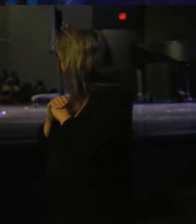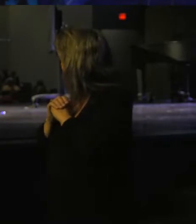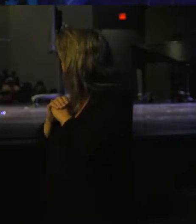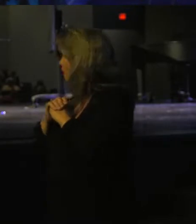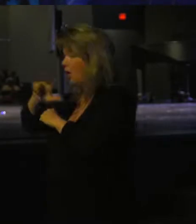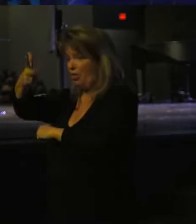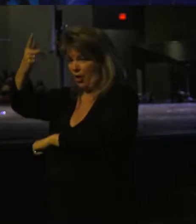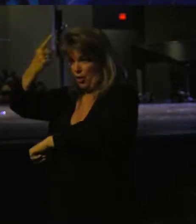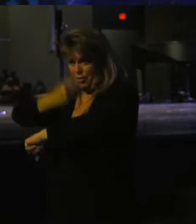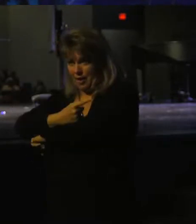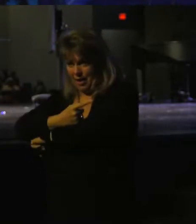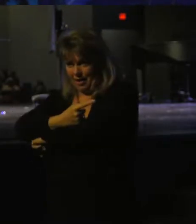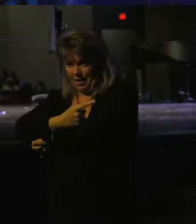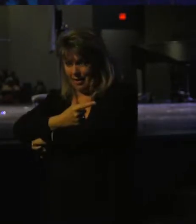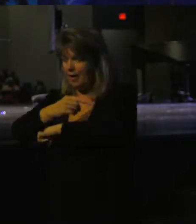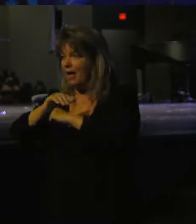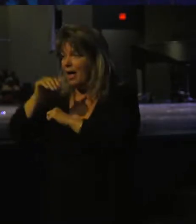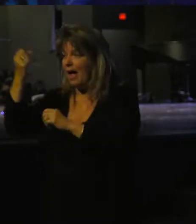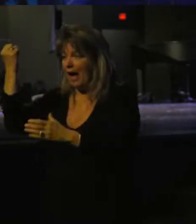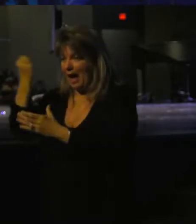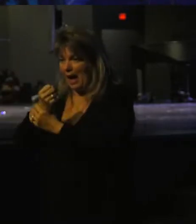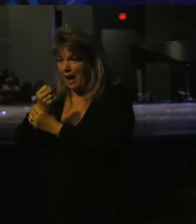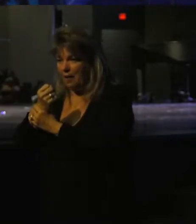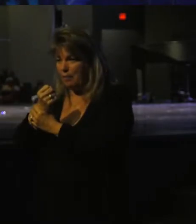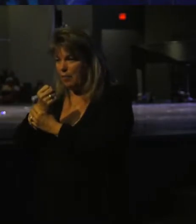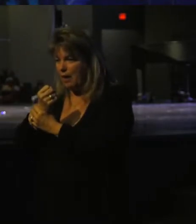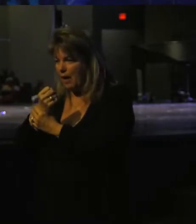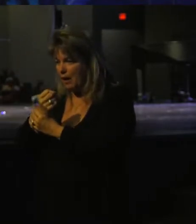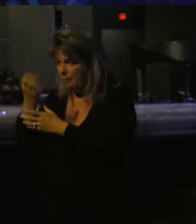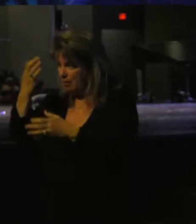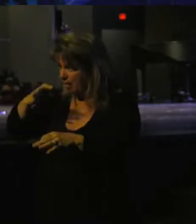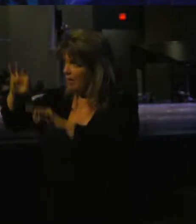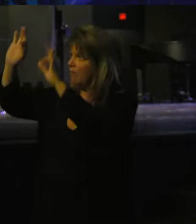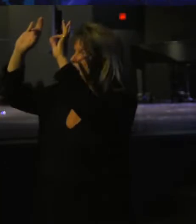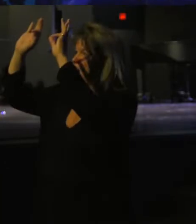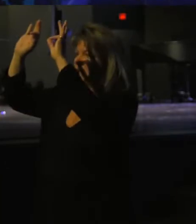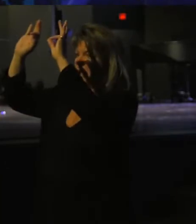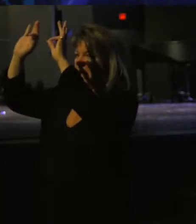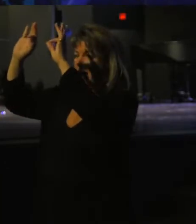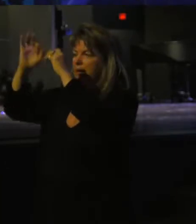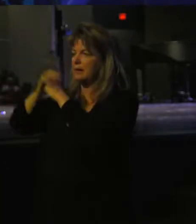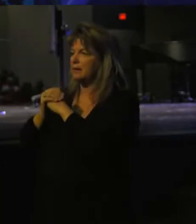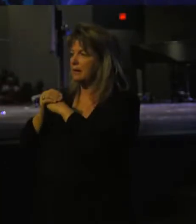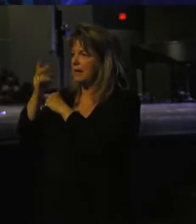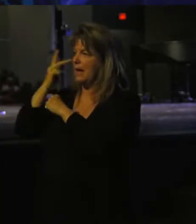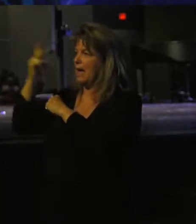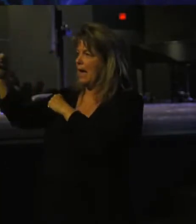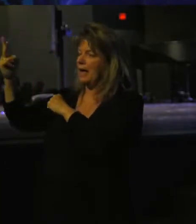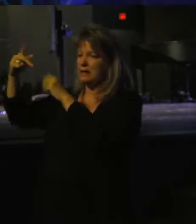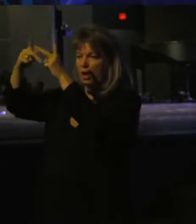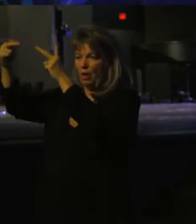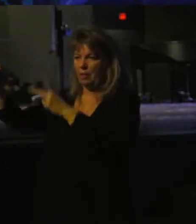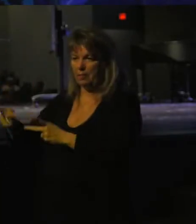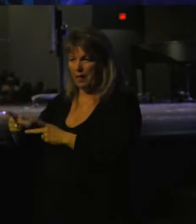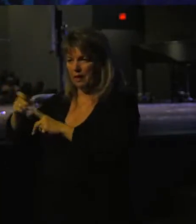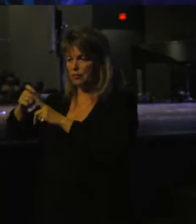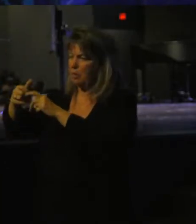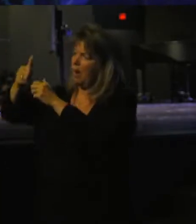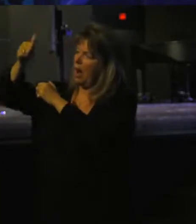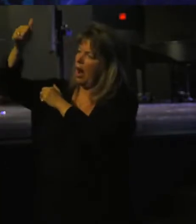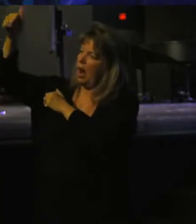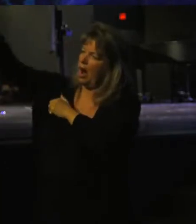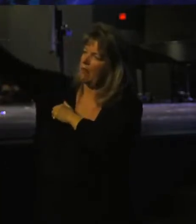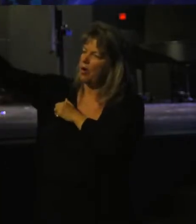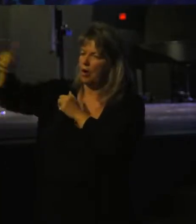And on the third day, Abraham lifted up his eyes and saw the place from afar.